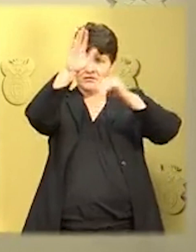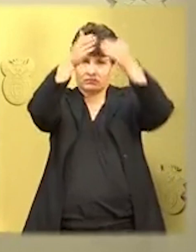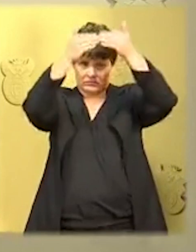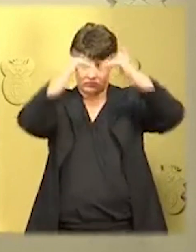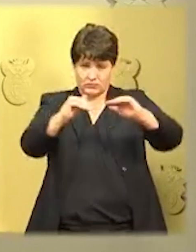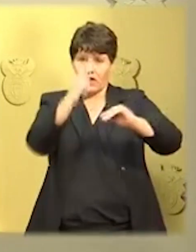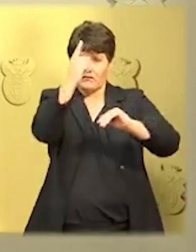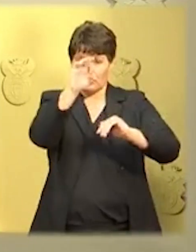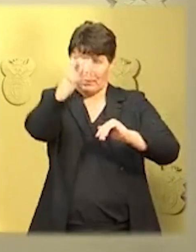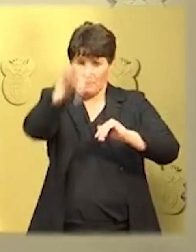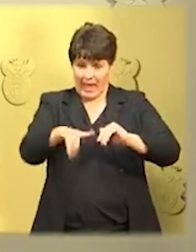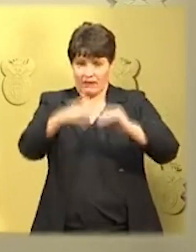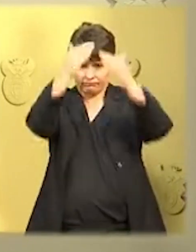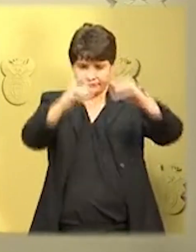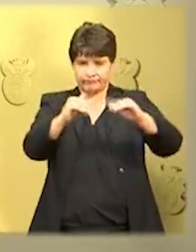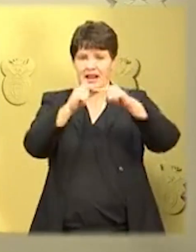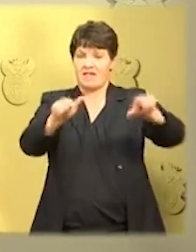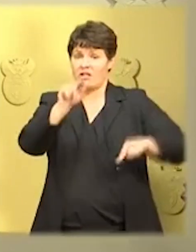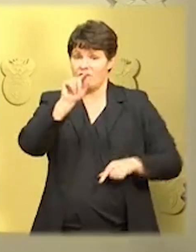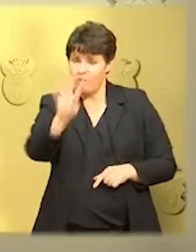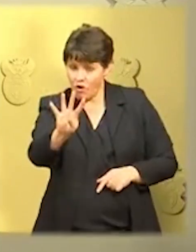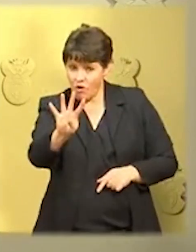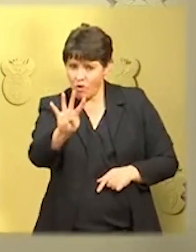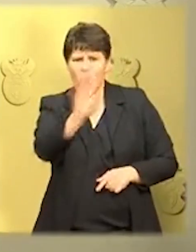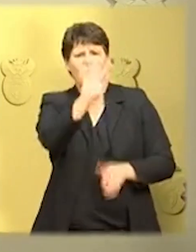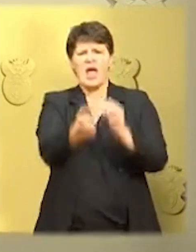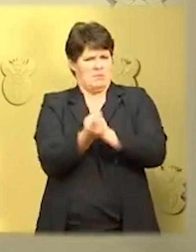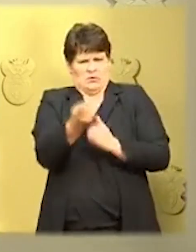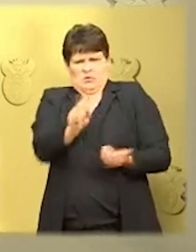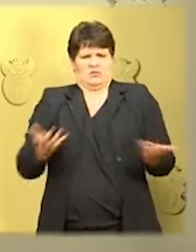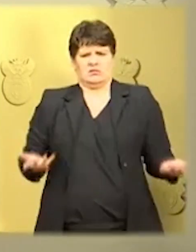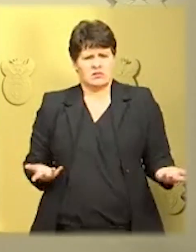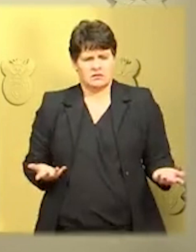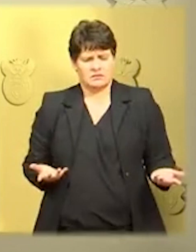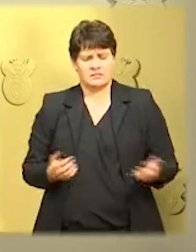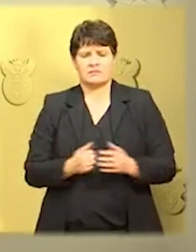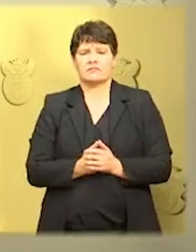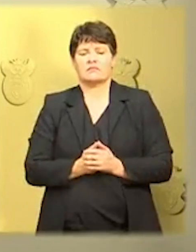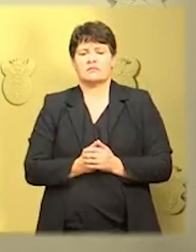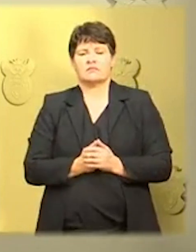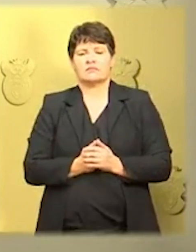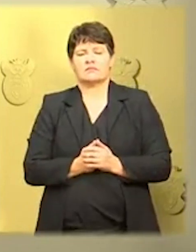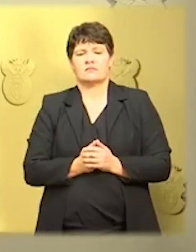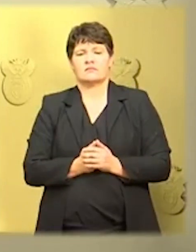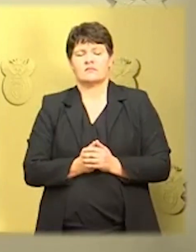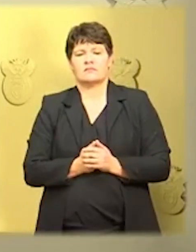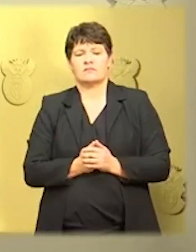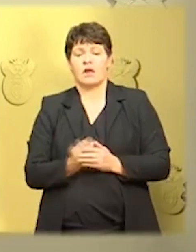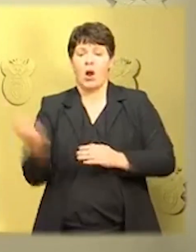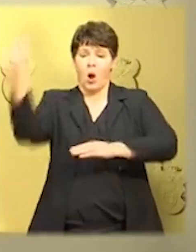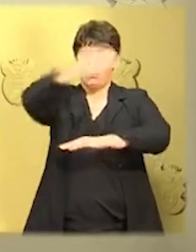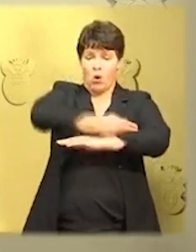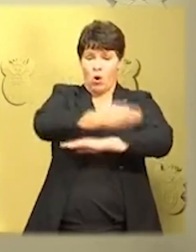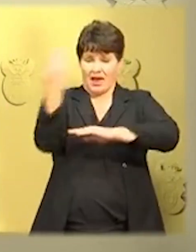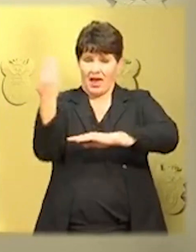May, the following will happen. Our borders will remain closed to